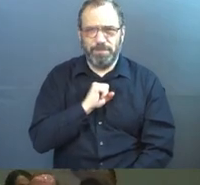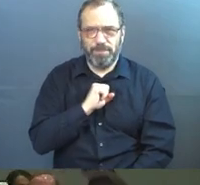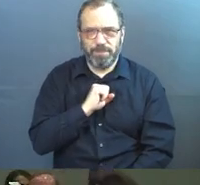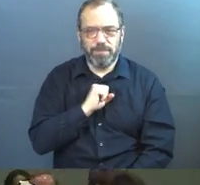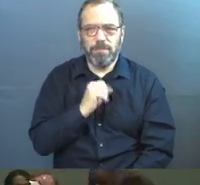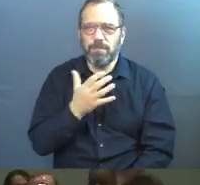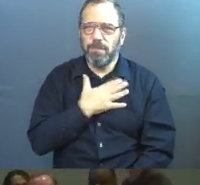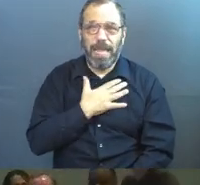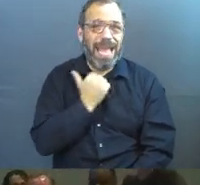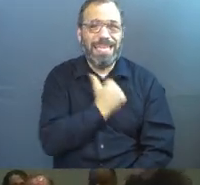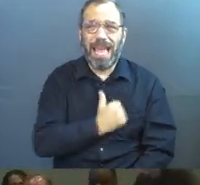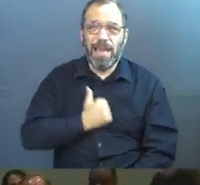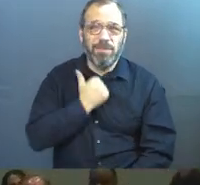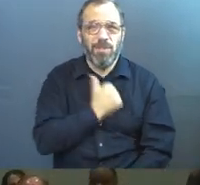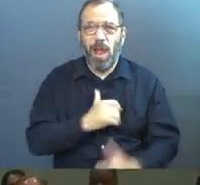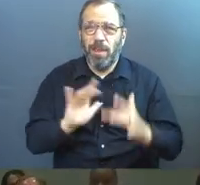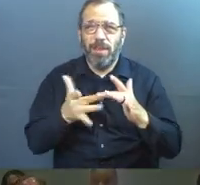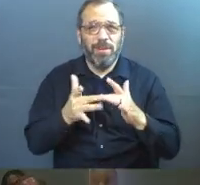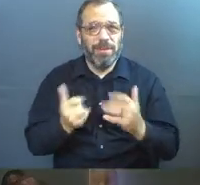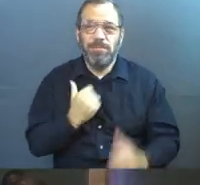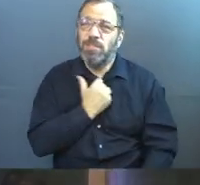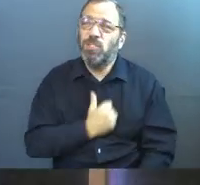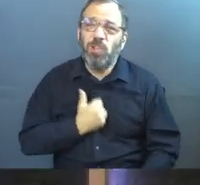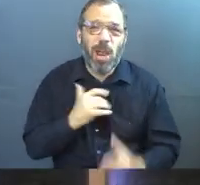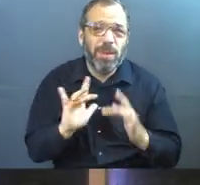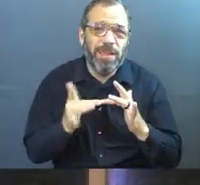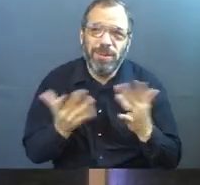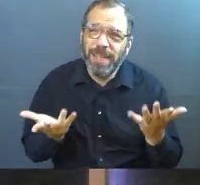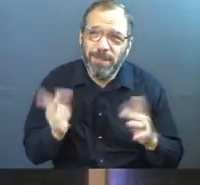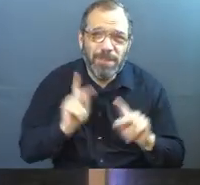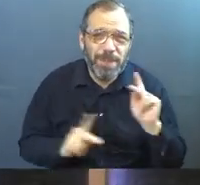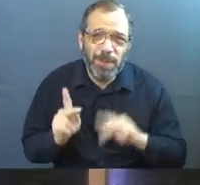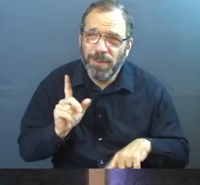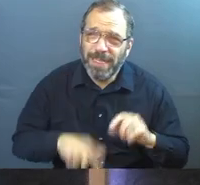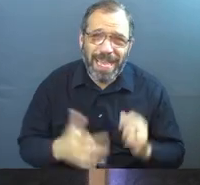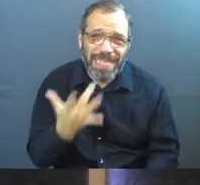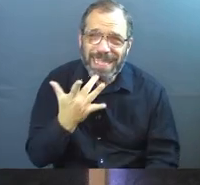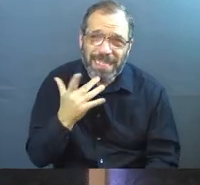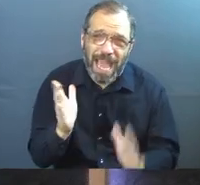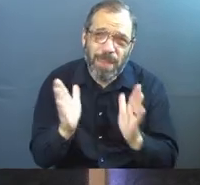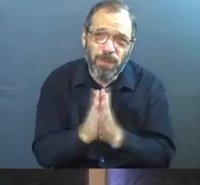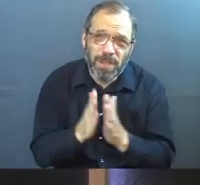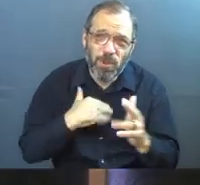And I'm so sorry, online folks. Just so sorry. I pray you have some bacon today.